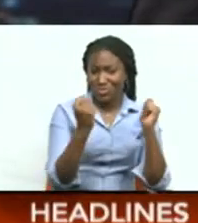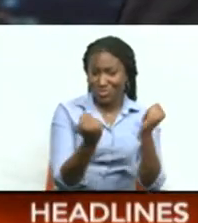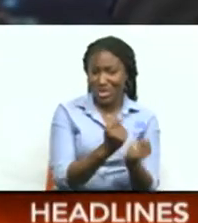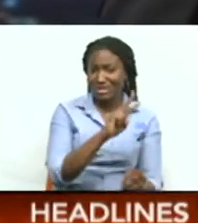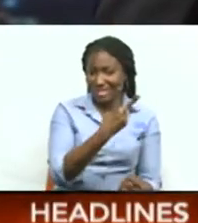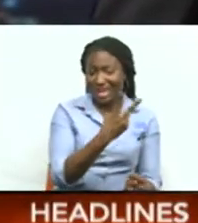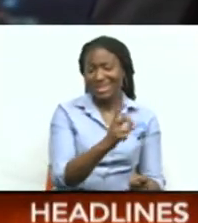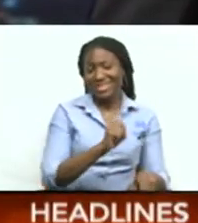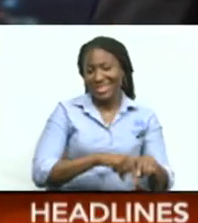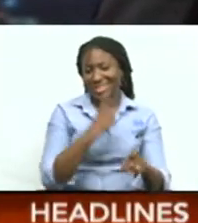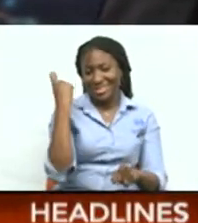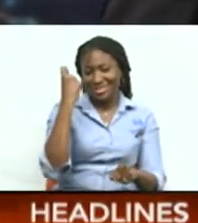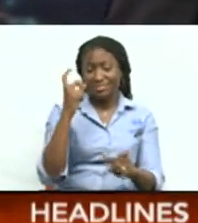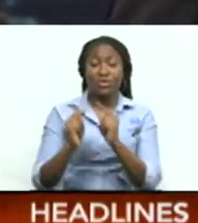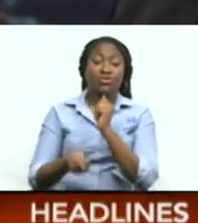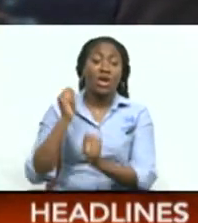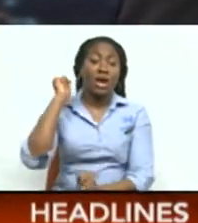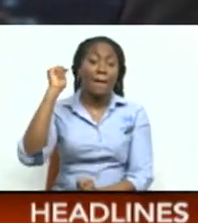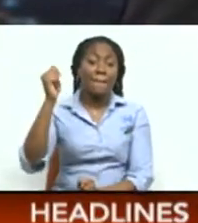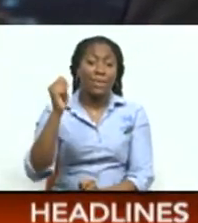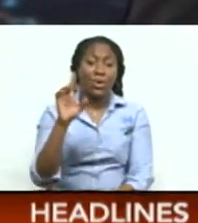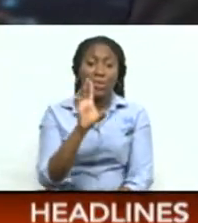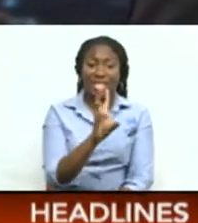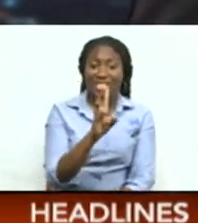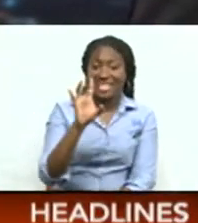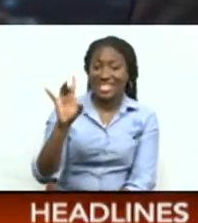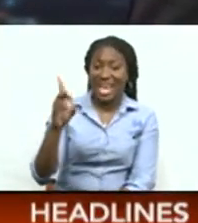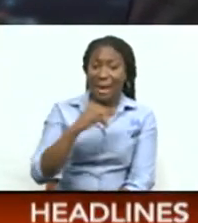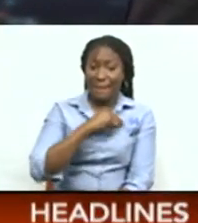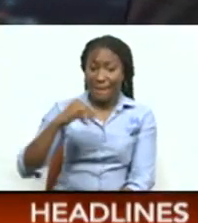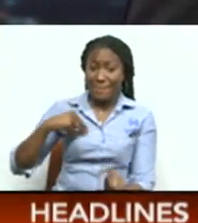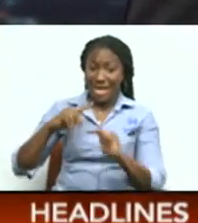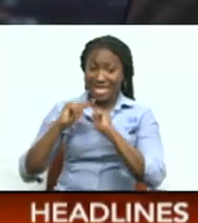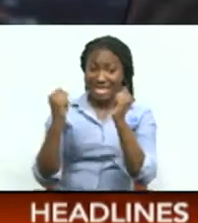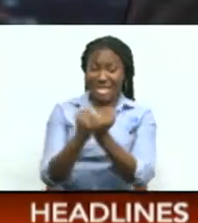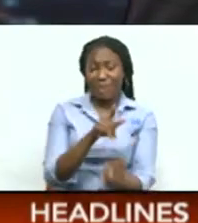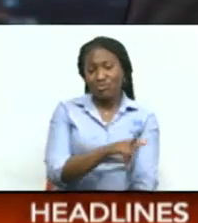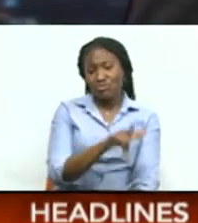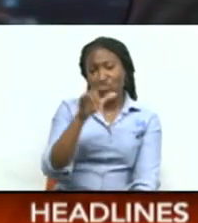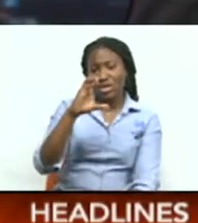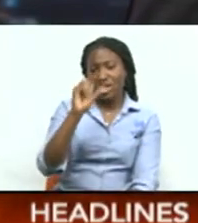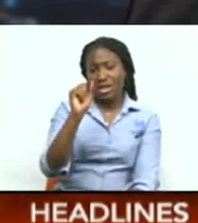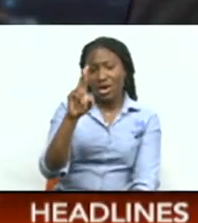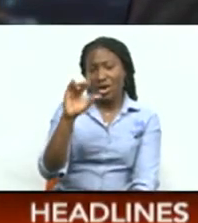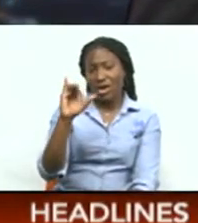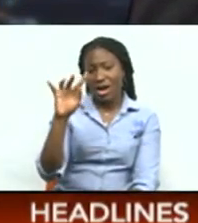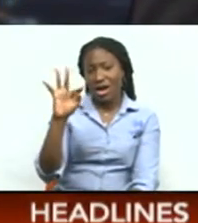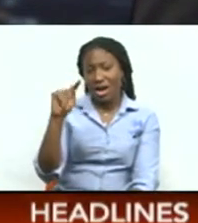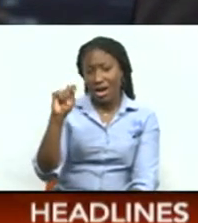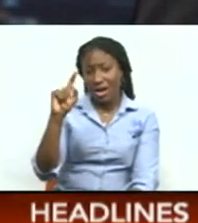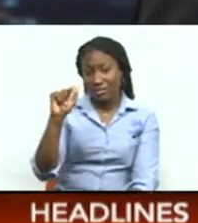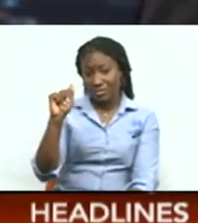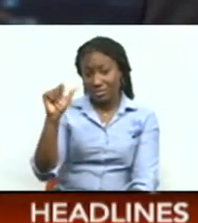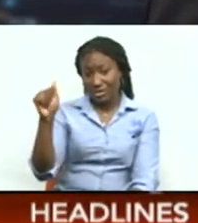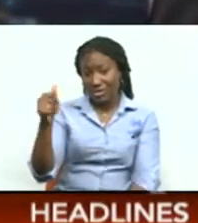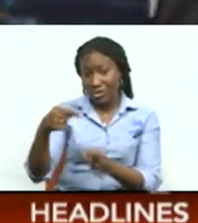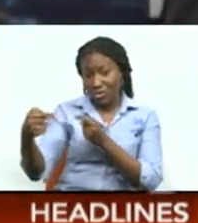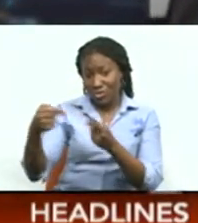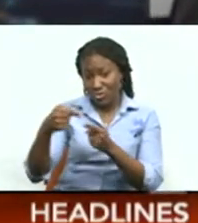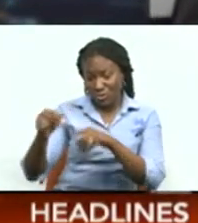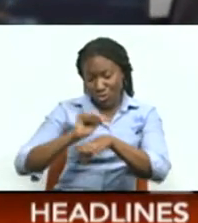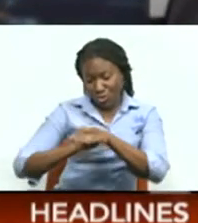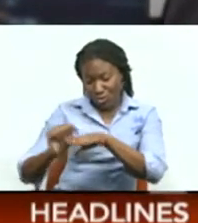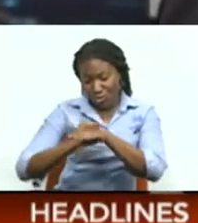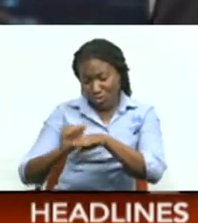trot now Trinidad and Tobago's 68-member team headed to the Carifta Games Is putting in the work ahead of the Easter weekend invasion of